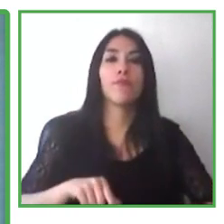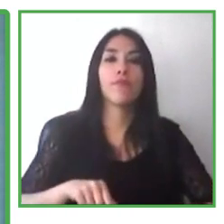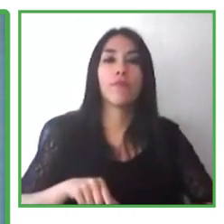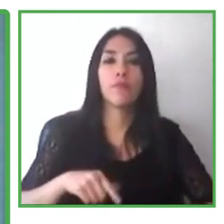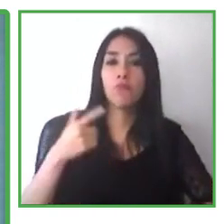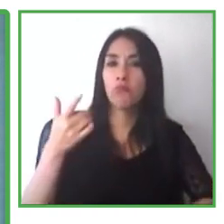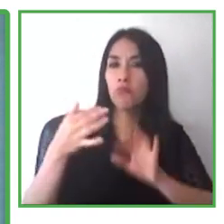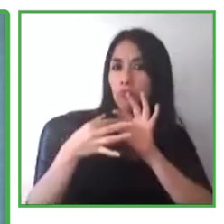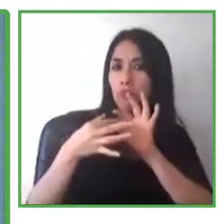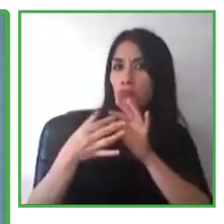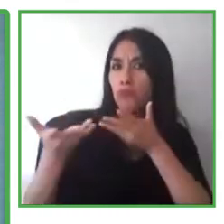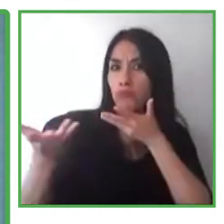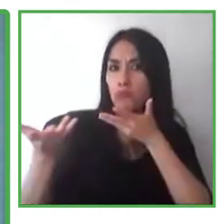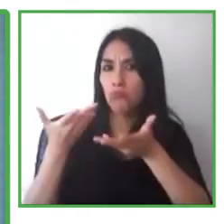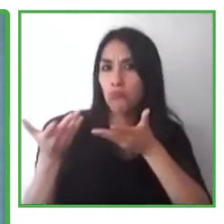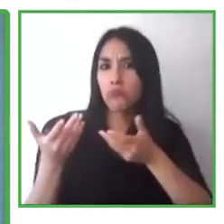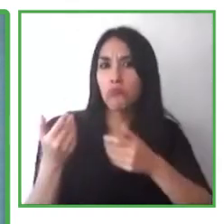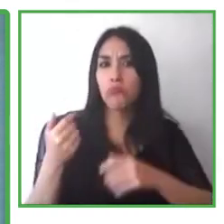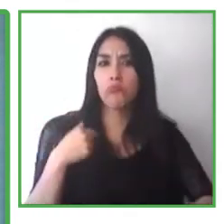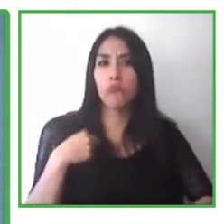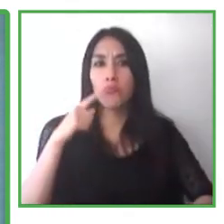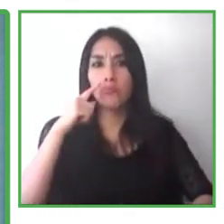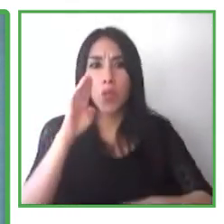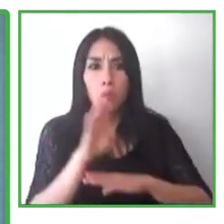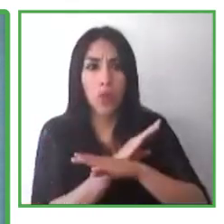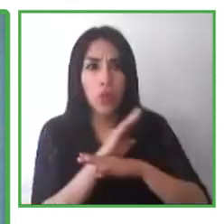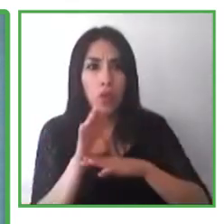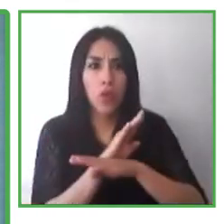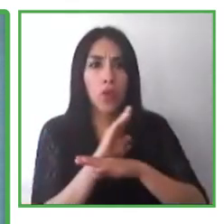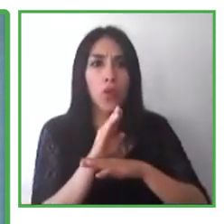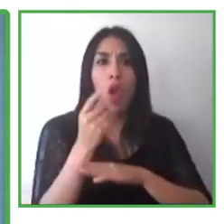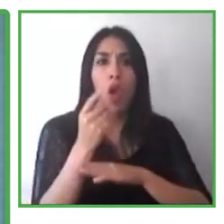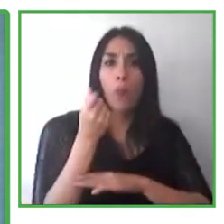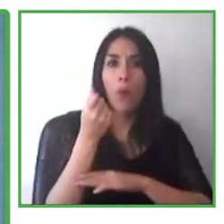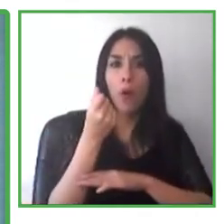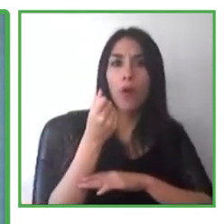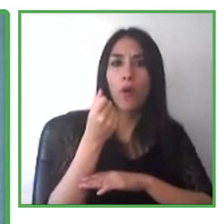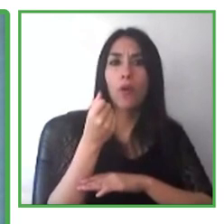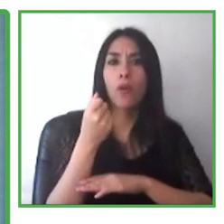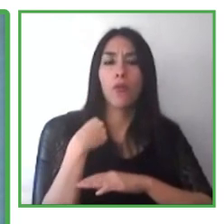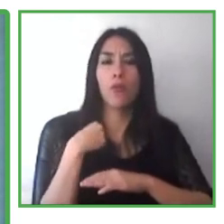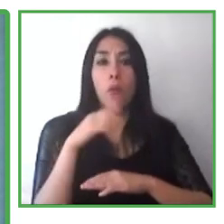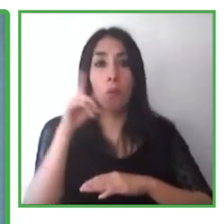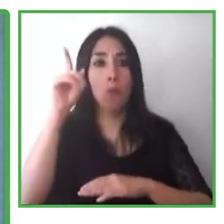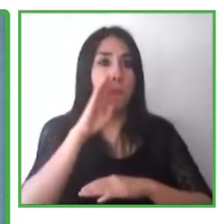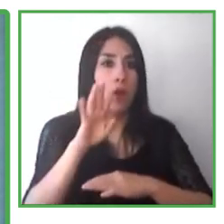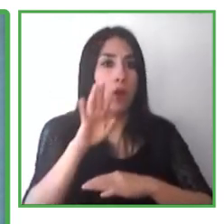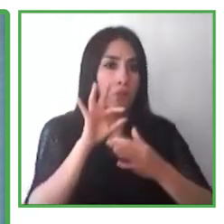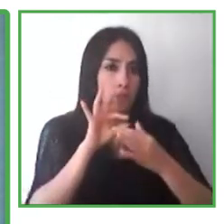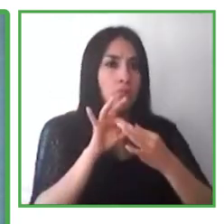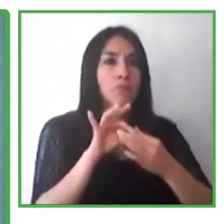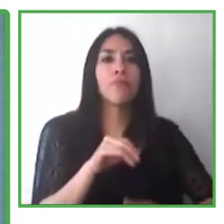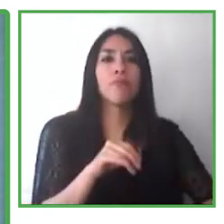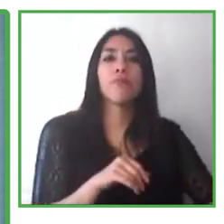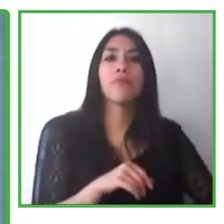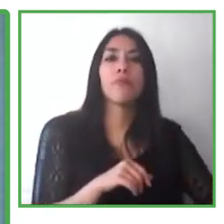also have a partnership with G4S, that is a worldwide security company, for X-ray